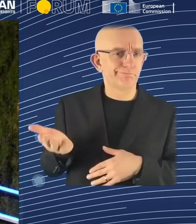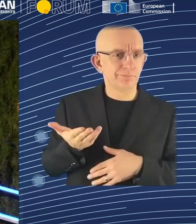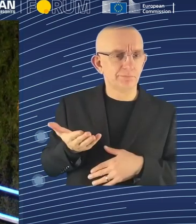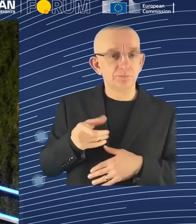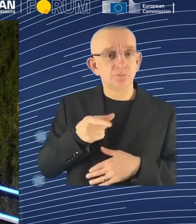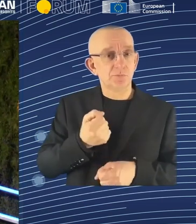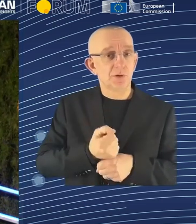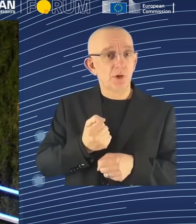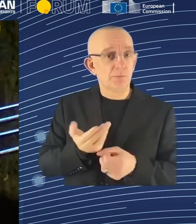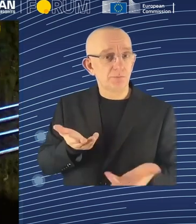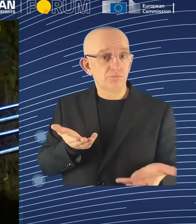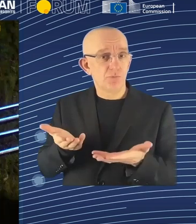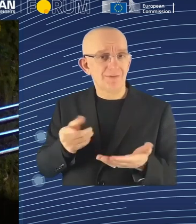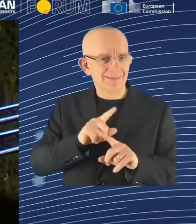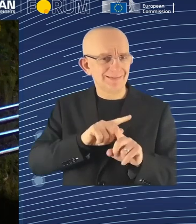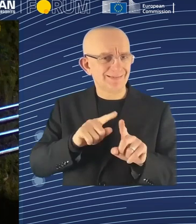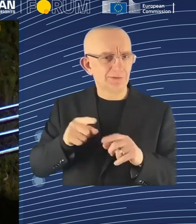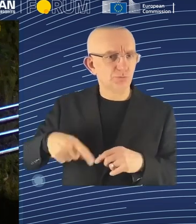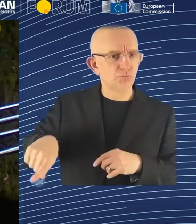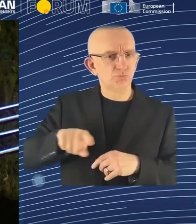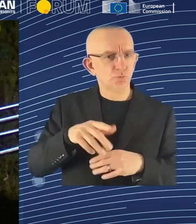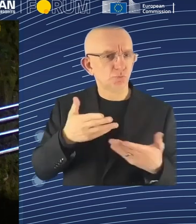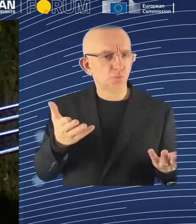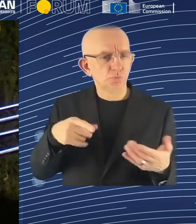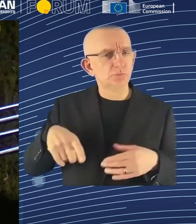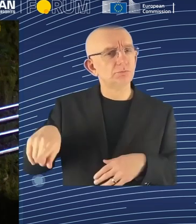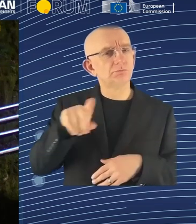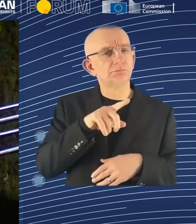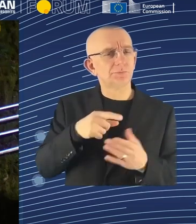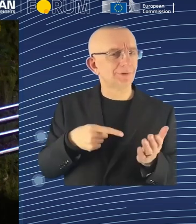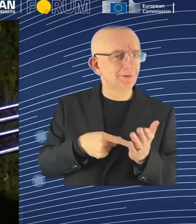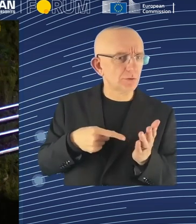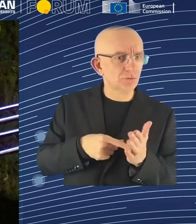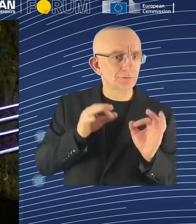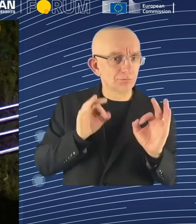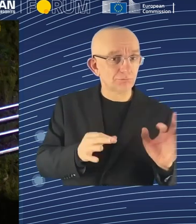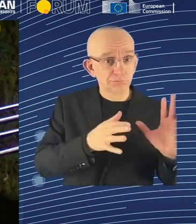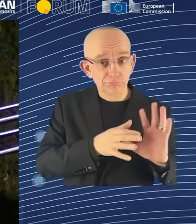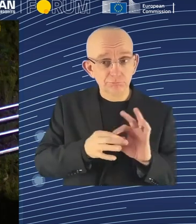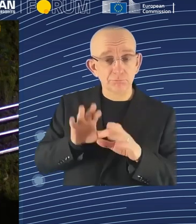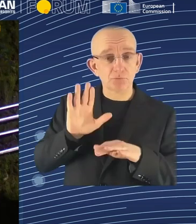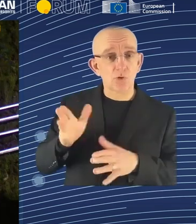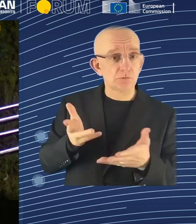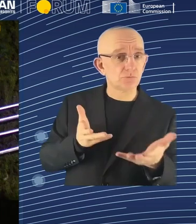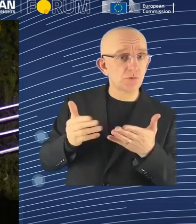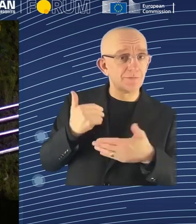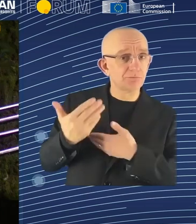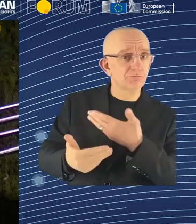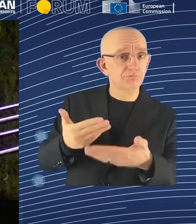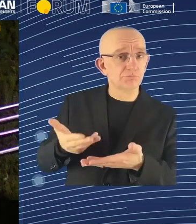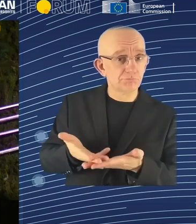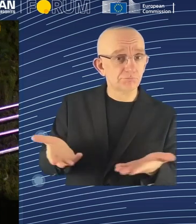to these? Well, we use AI already. Last week, we won a big